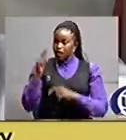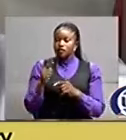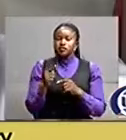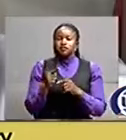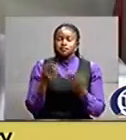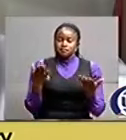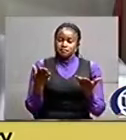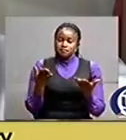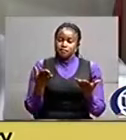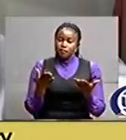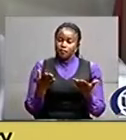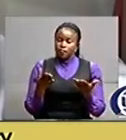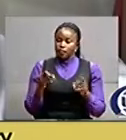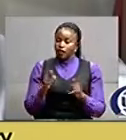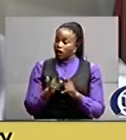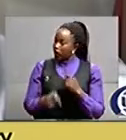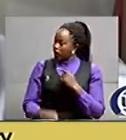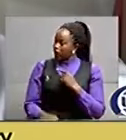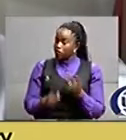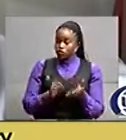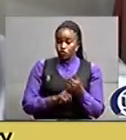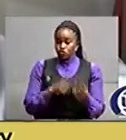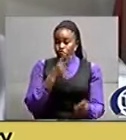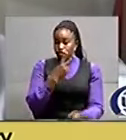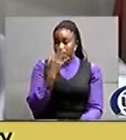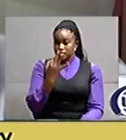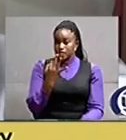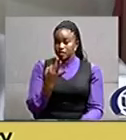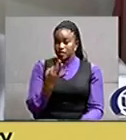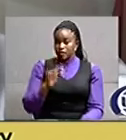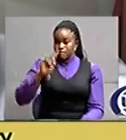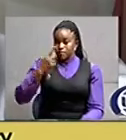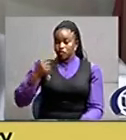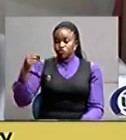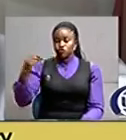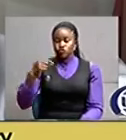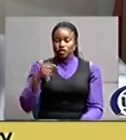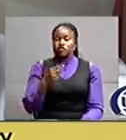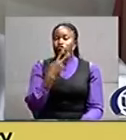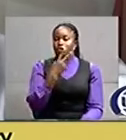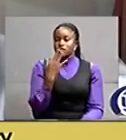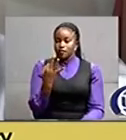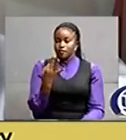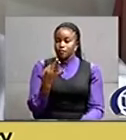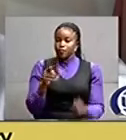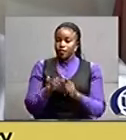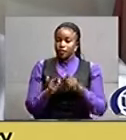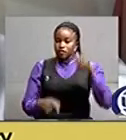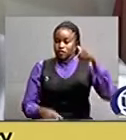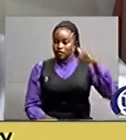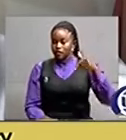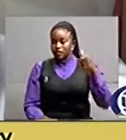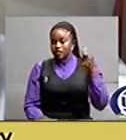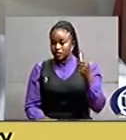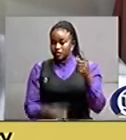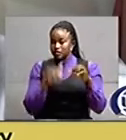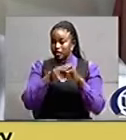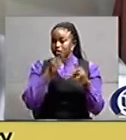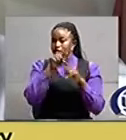We got 23 first grades, 76 in Division 2,